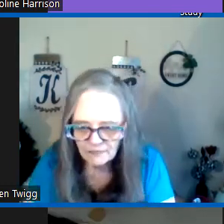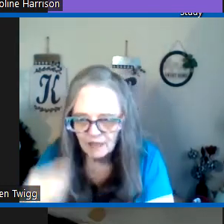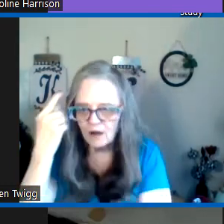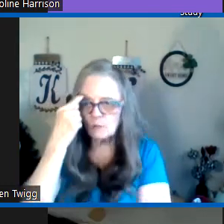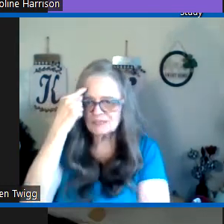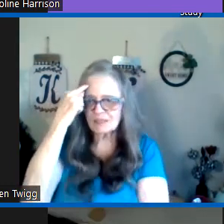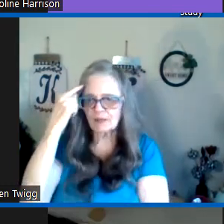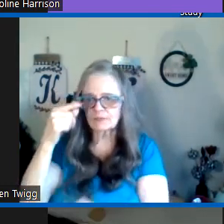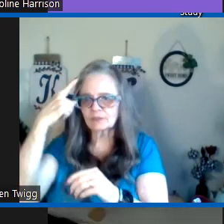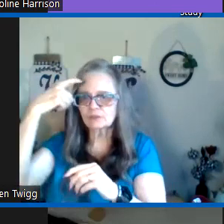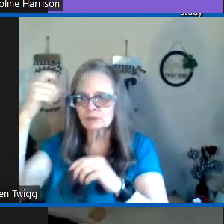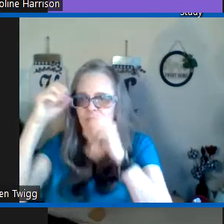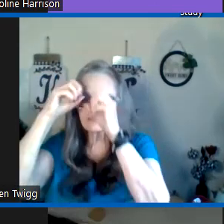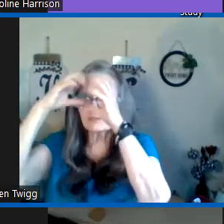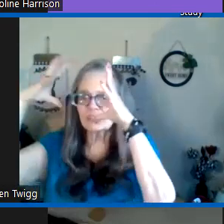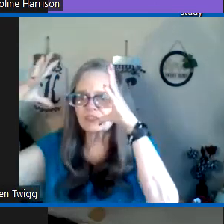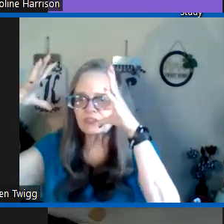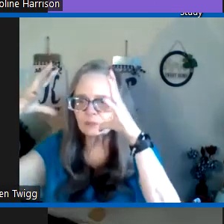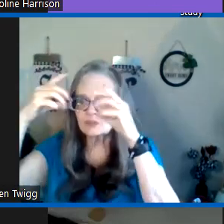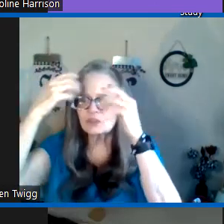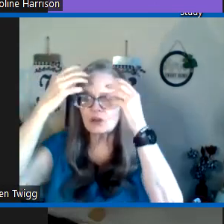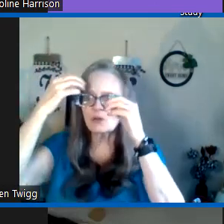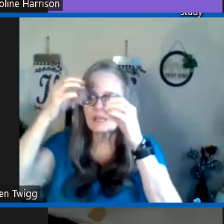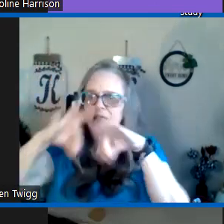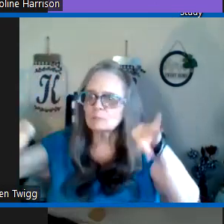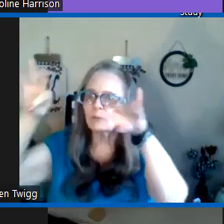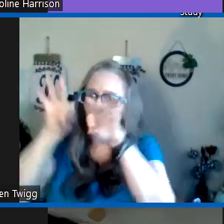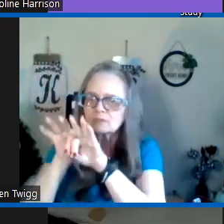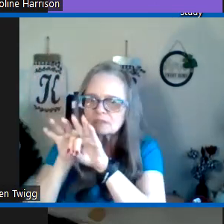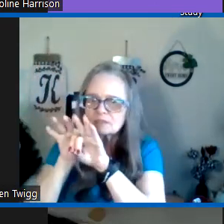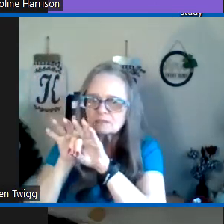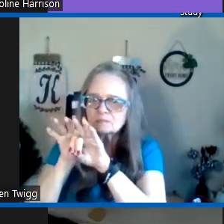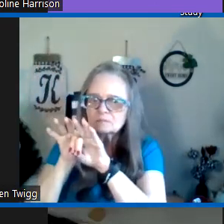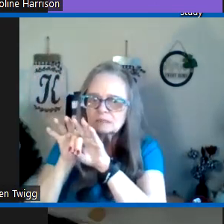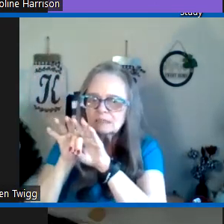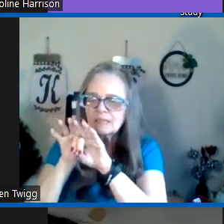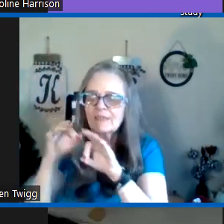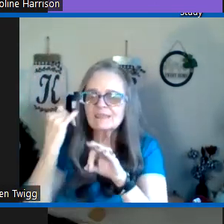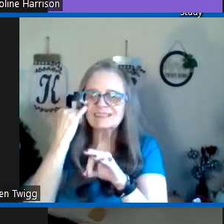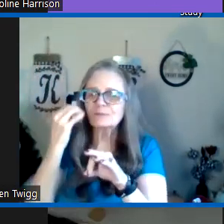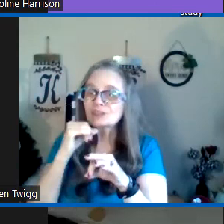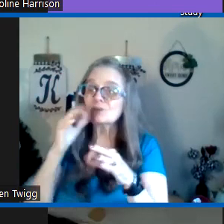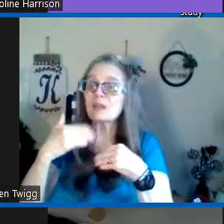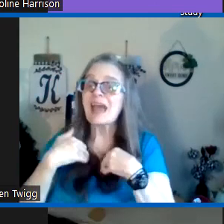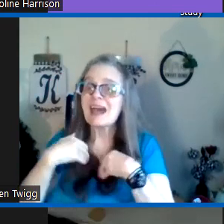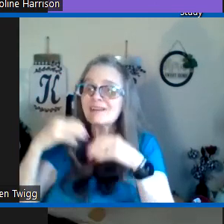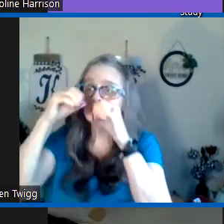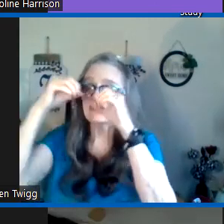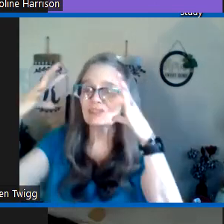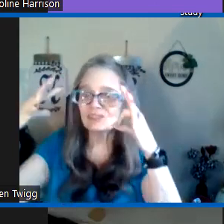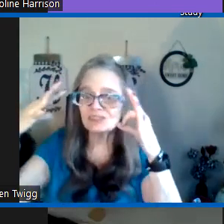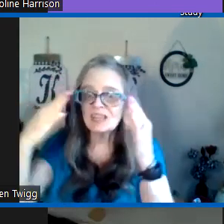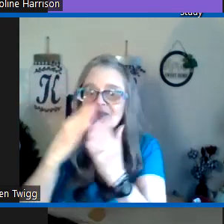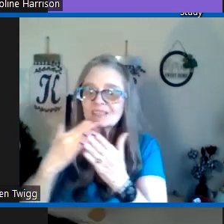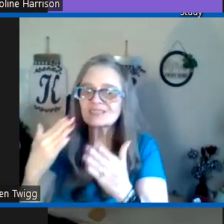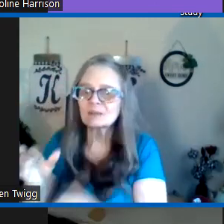they always thought that dreams visions were so important they said if we don't have